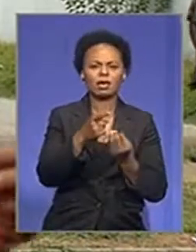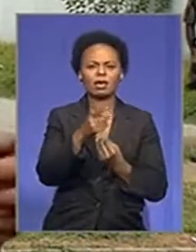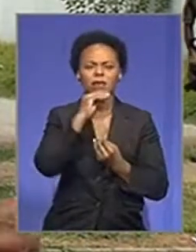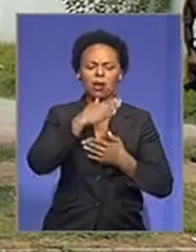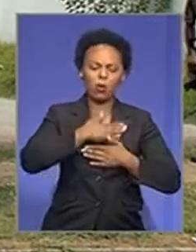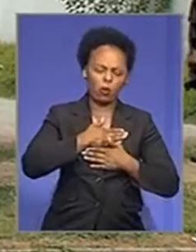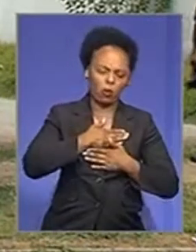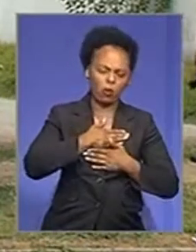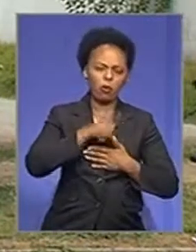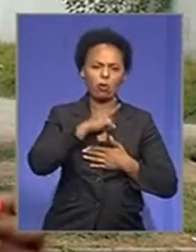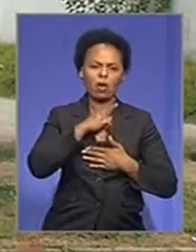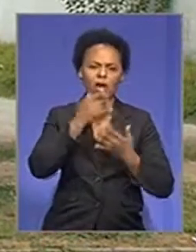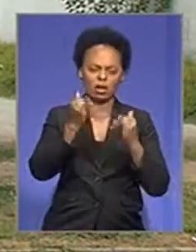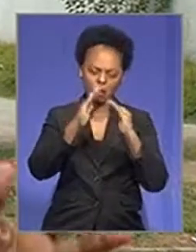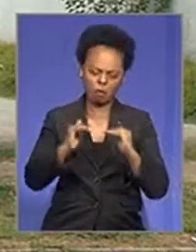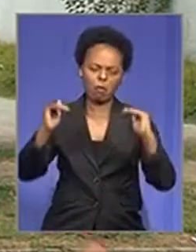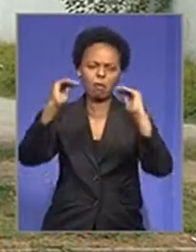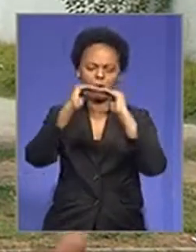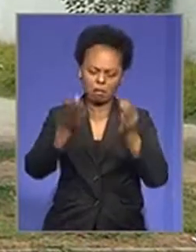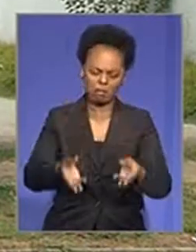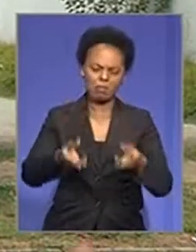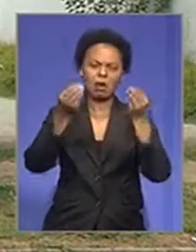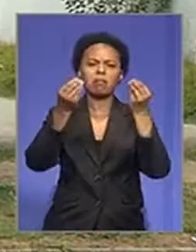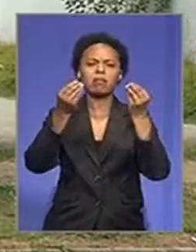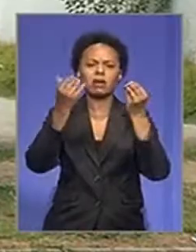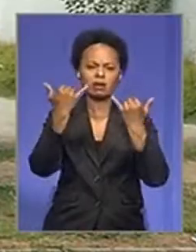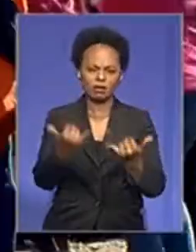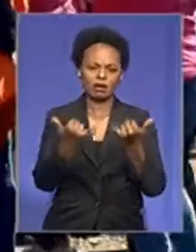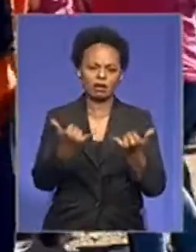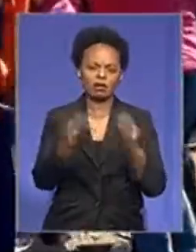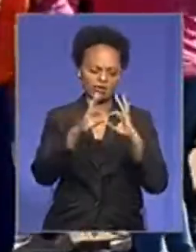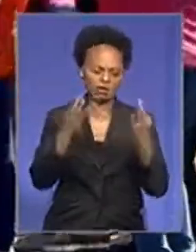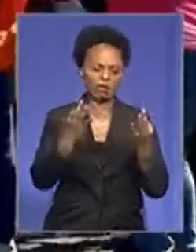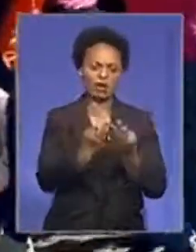justice is actually going the right direction for this family.